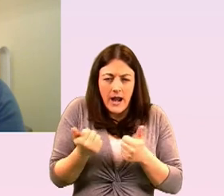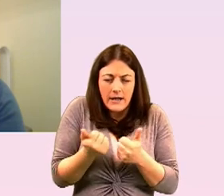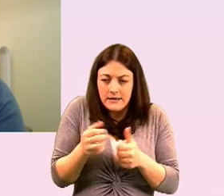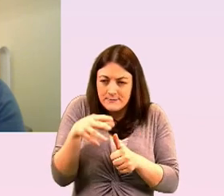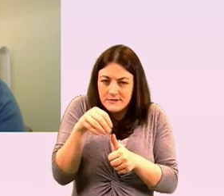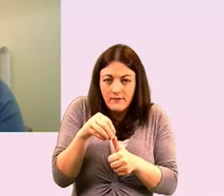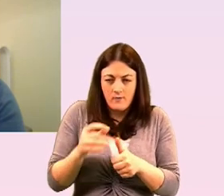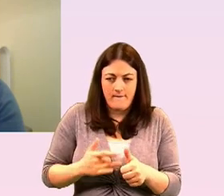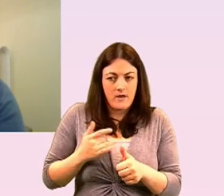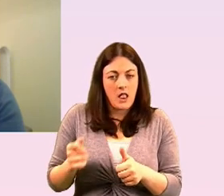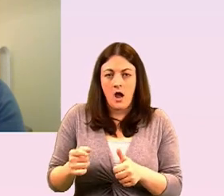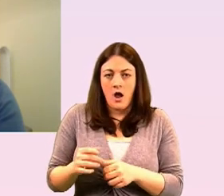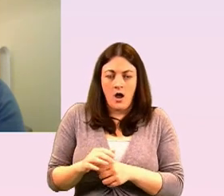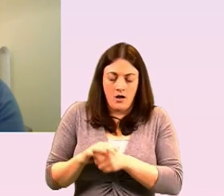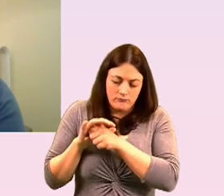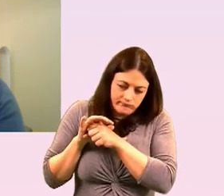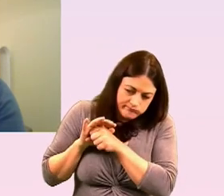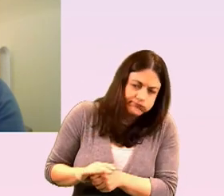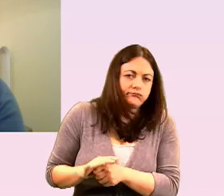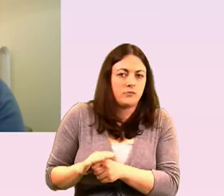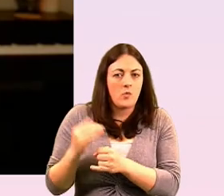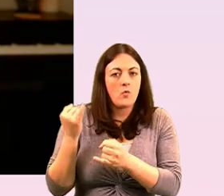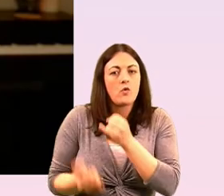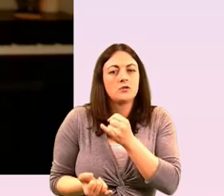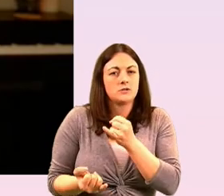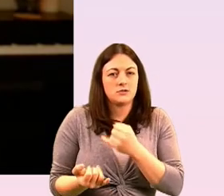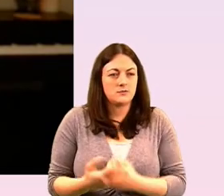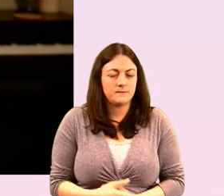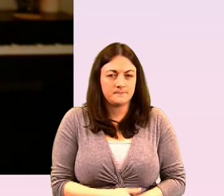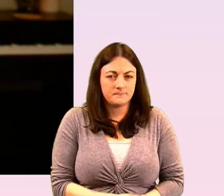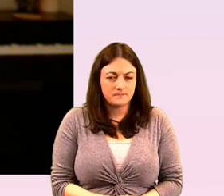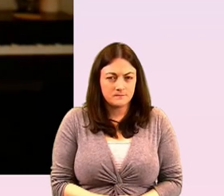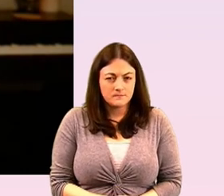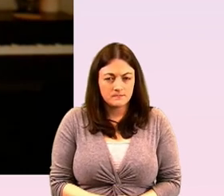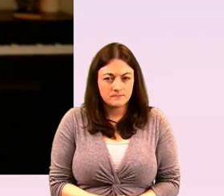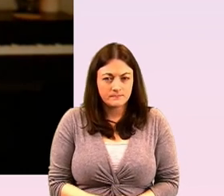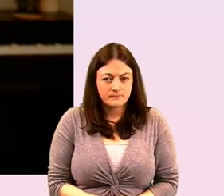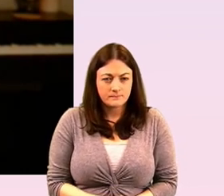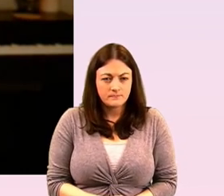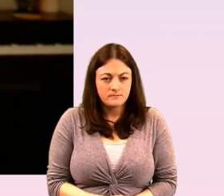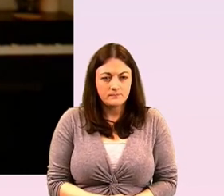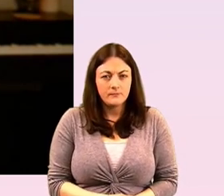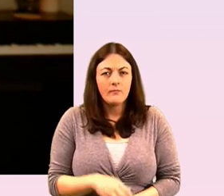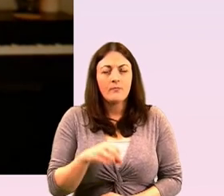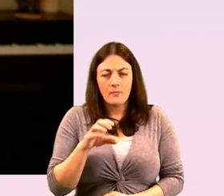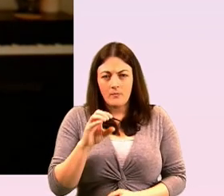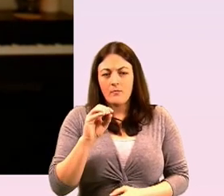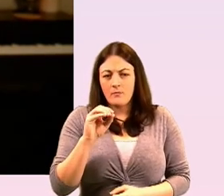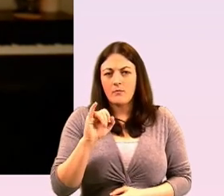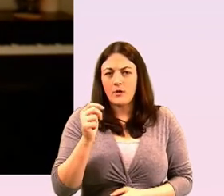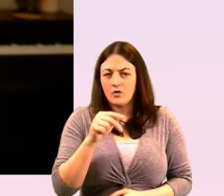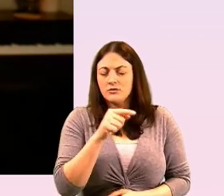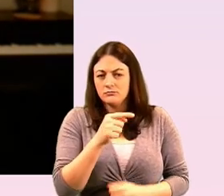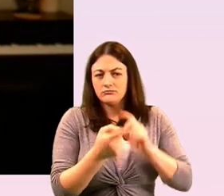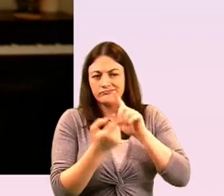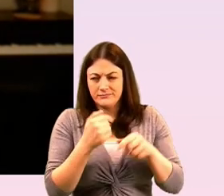um yeah sadly you know we are i think members of